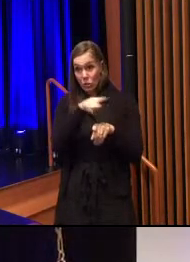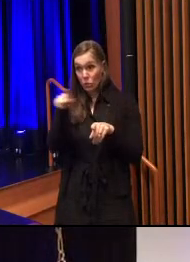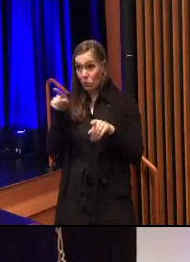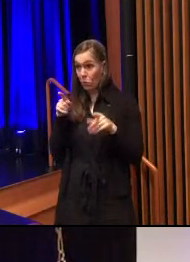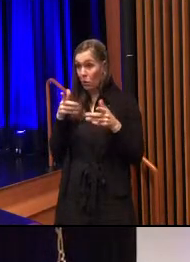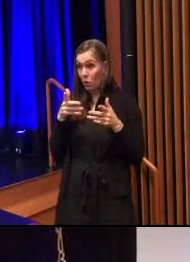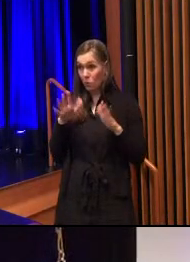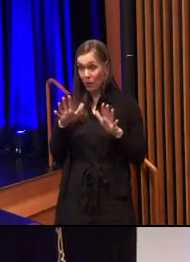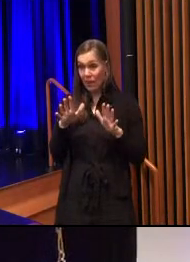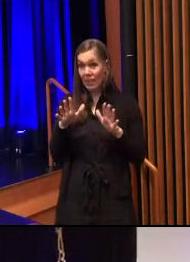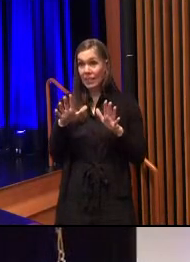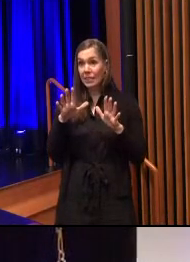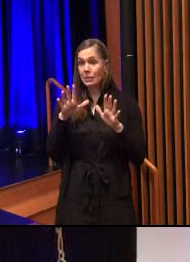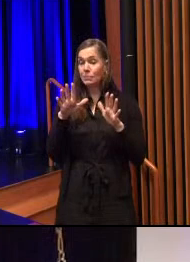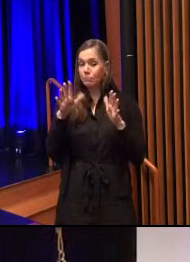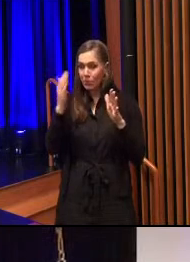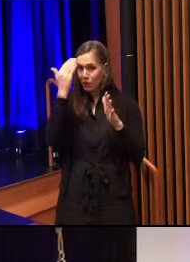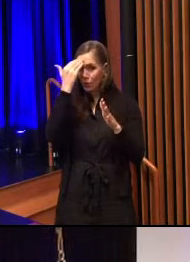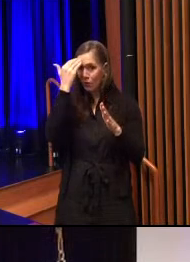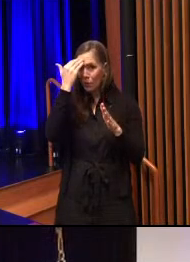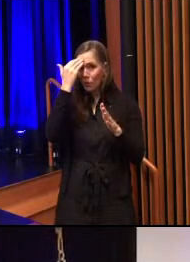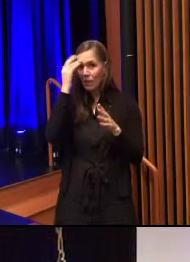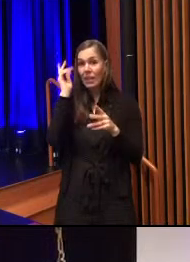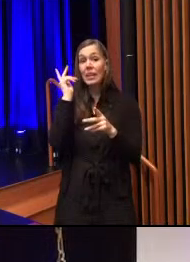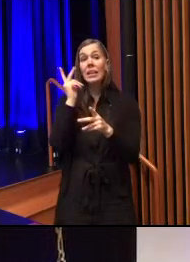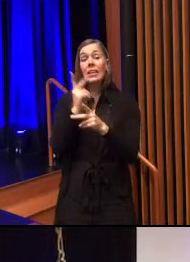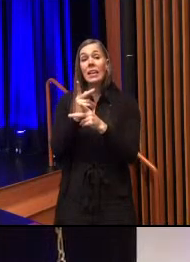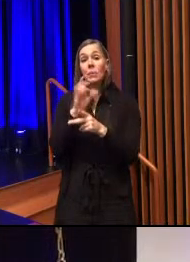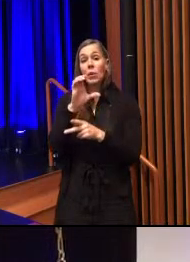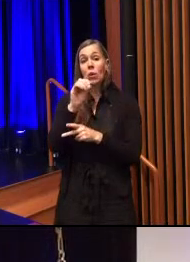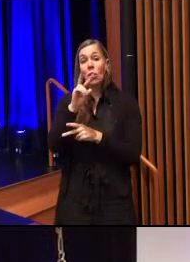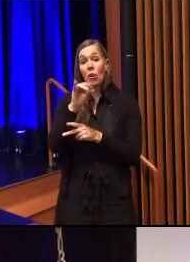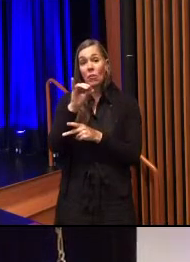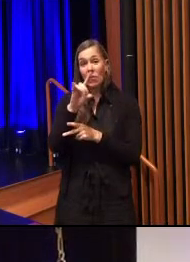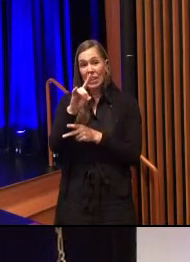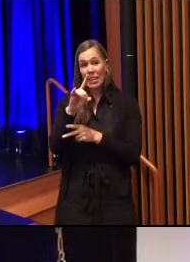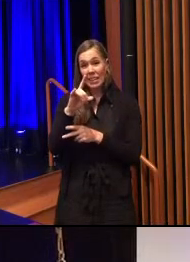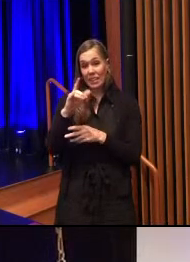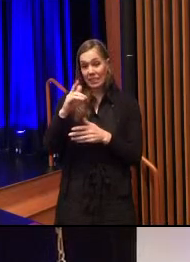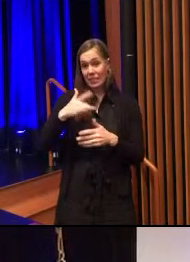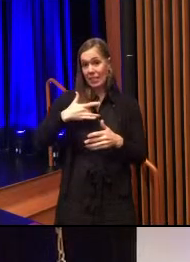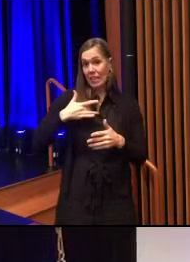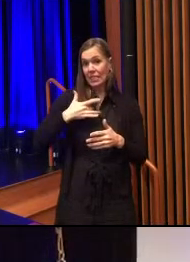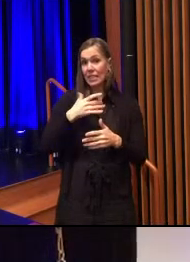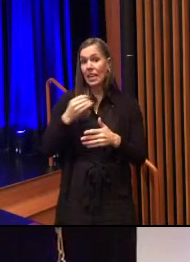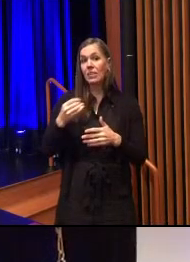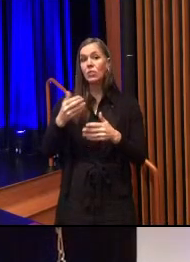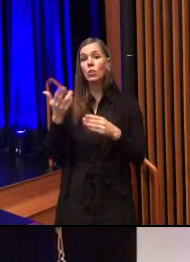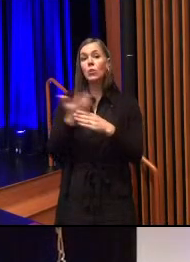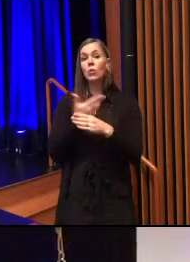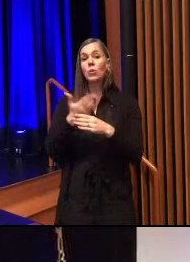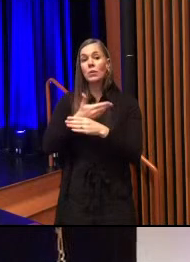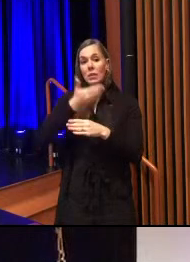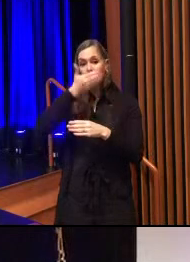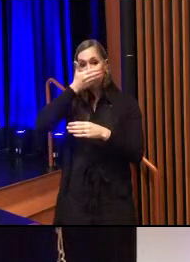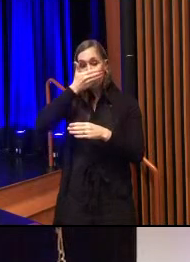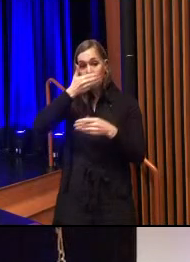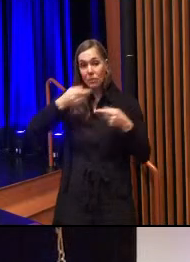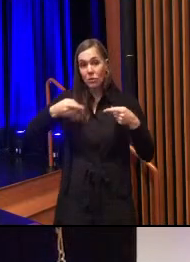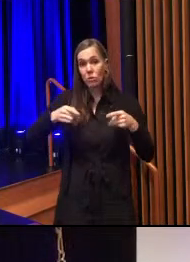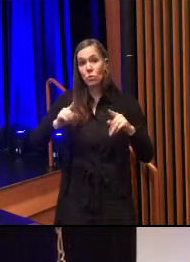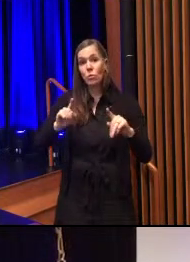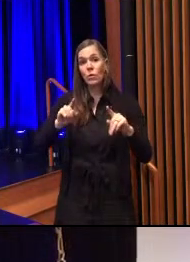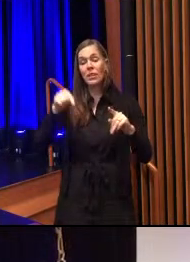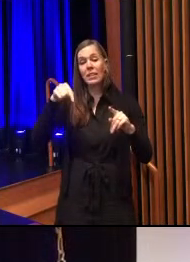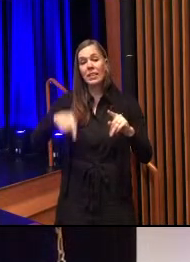obliged that we keep our COVID sense about us and that we all wear masks during the